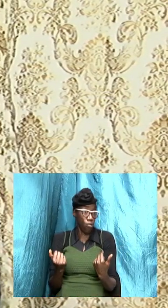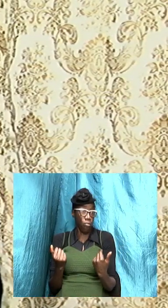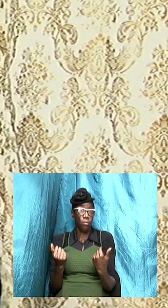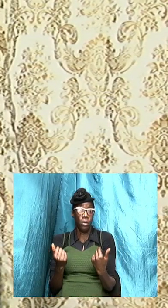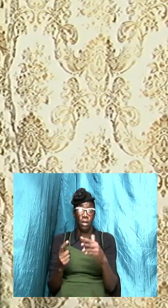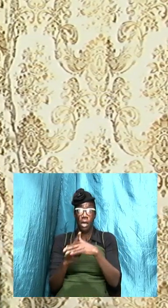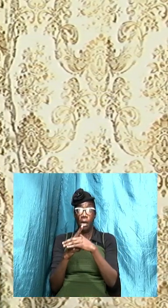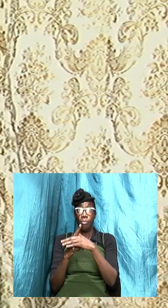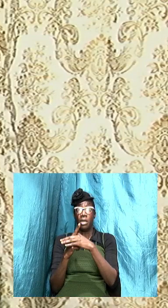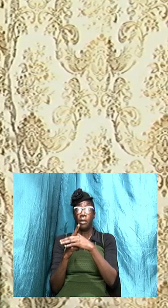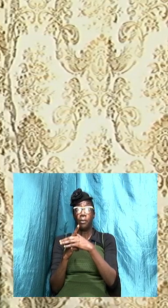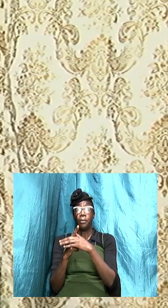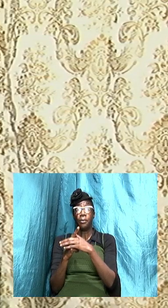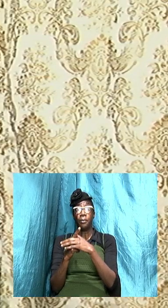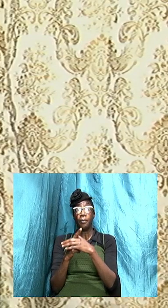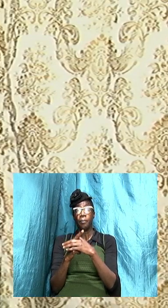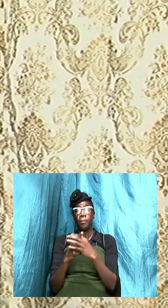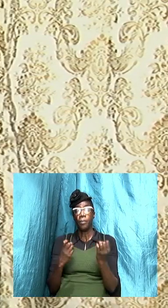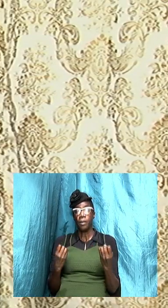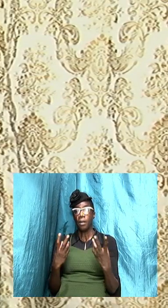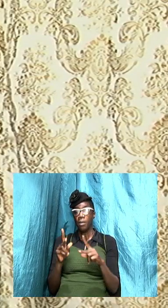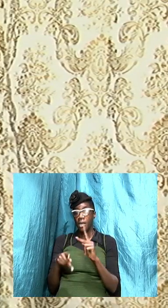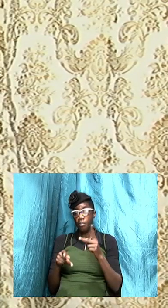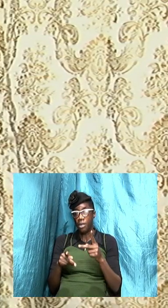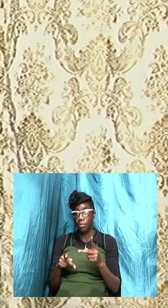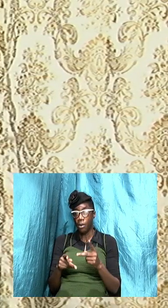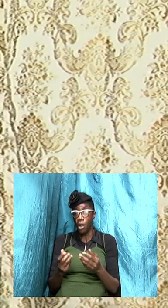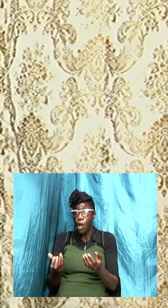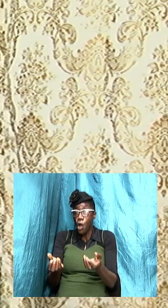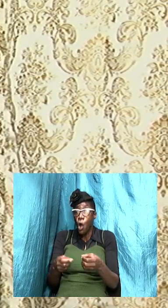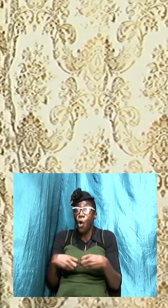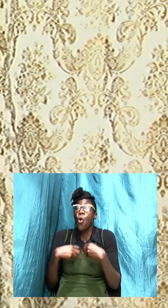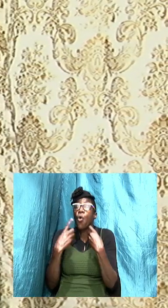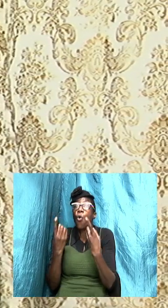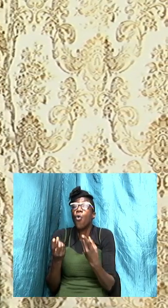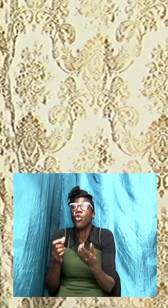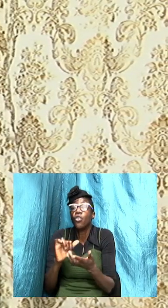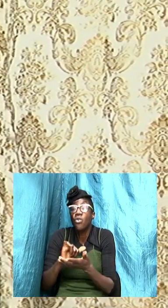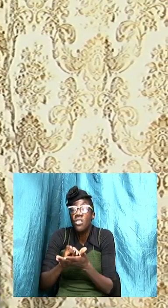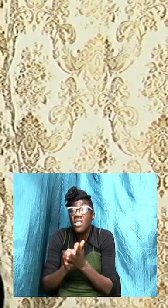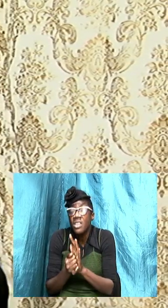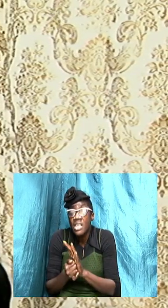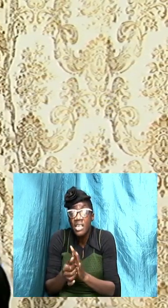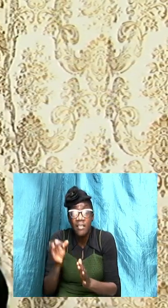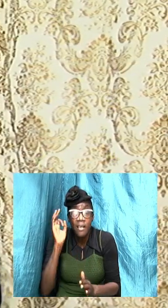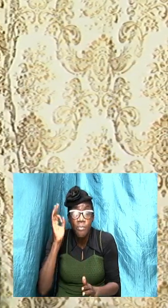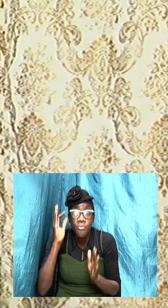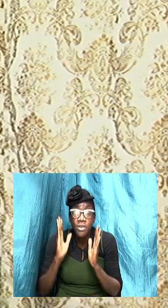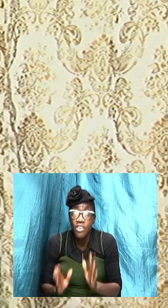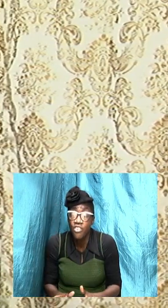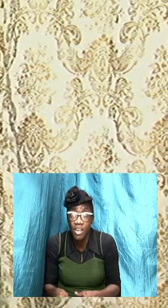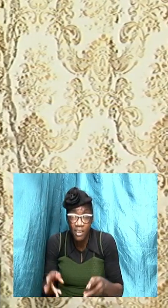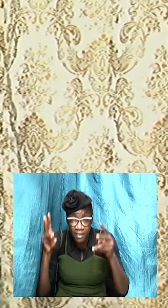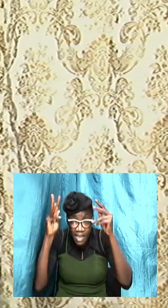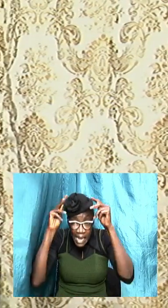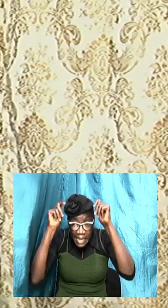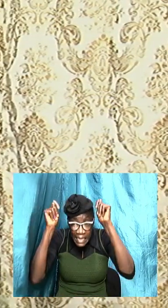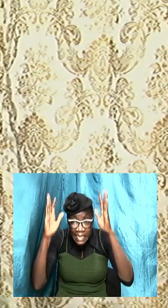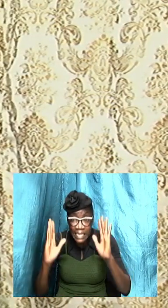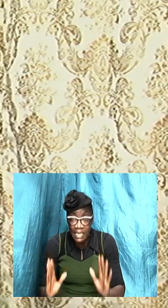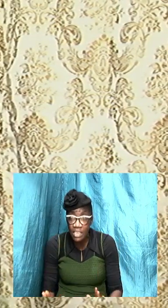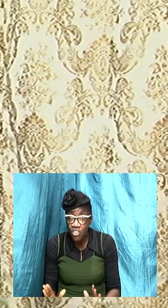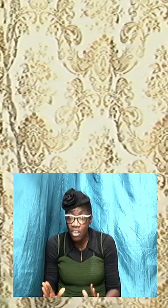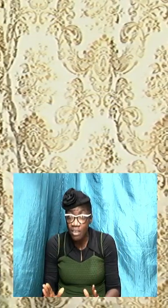a lot of folks are gravitating to these preachers and teachers and the things that they are